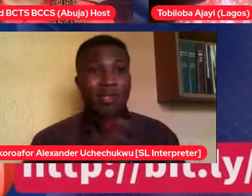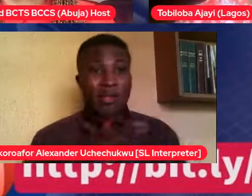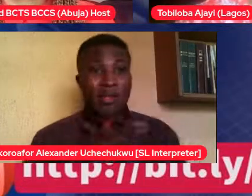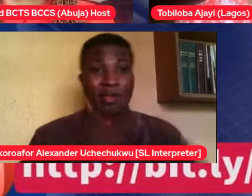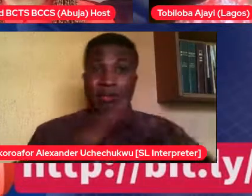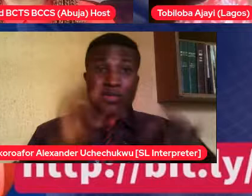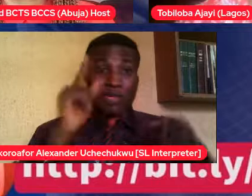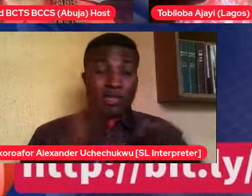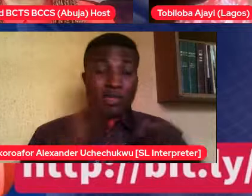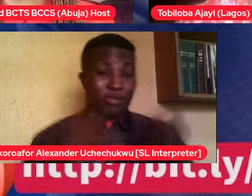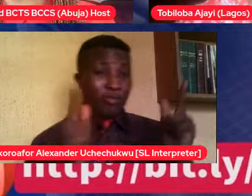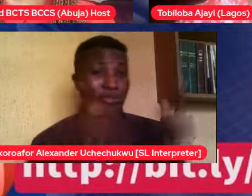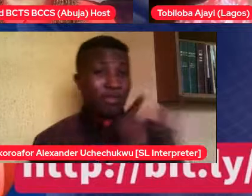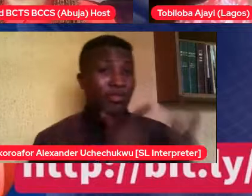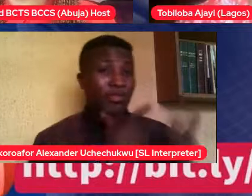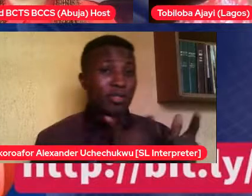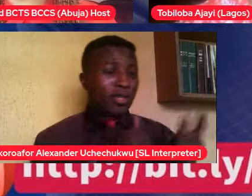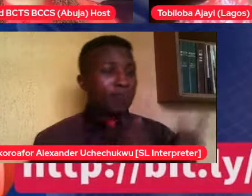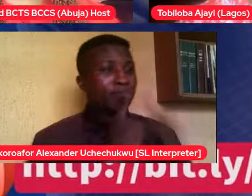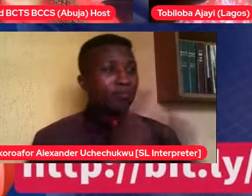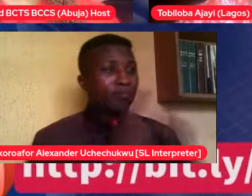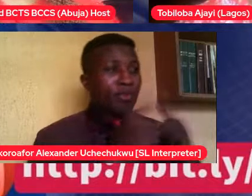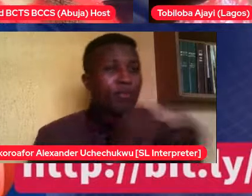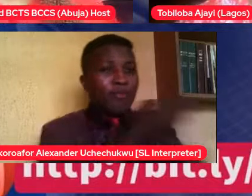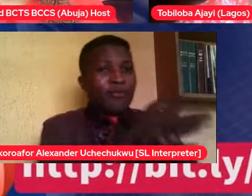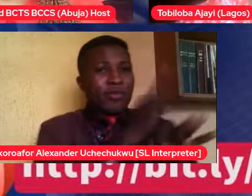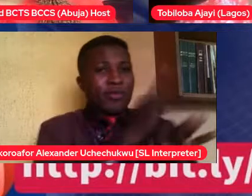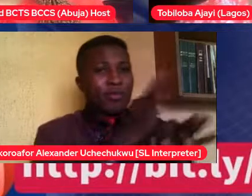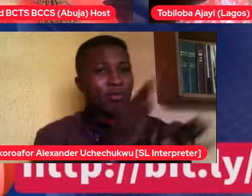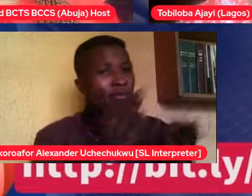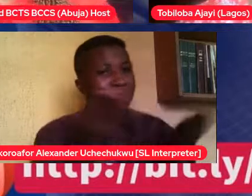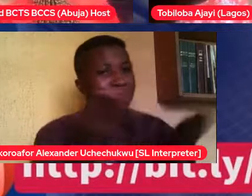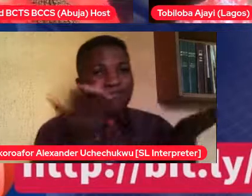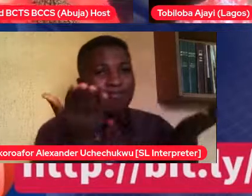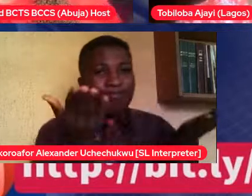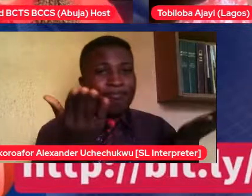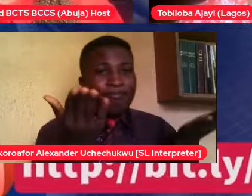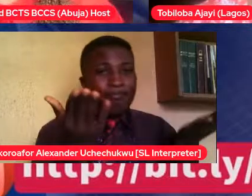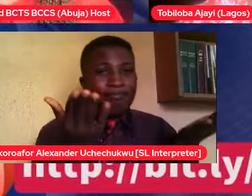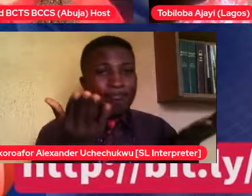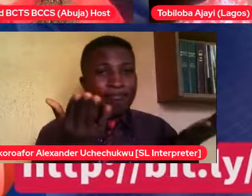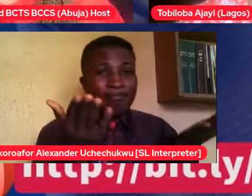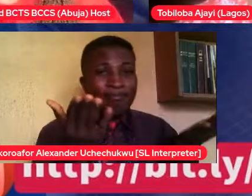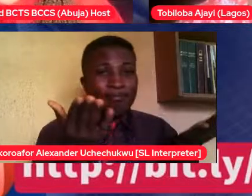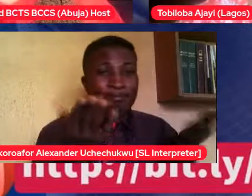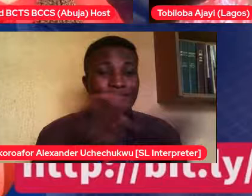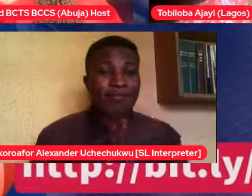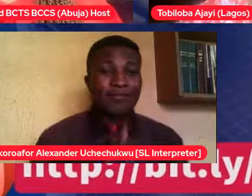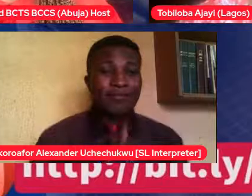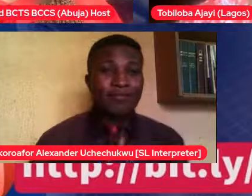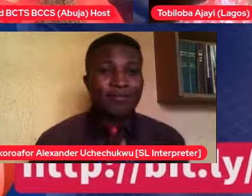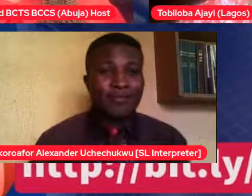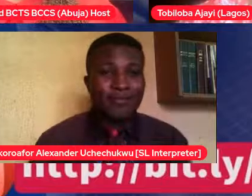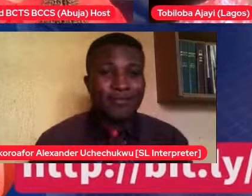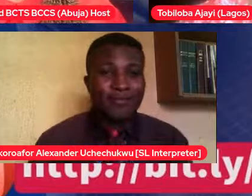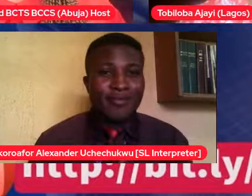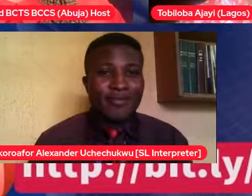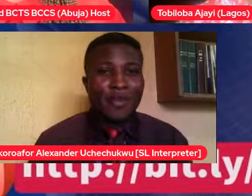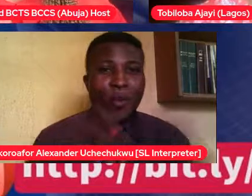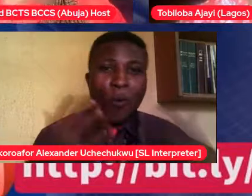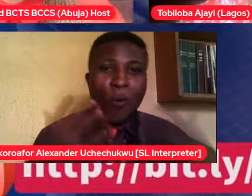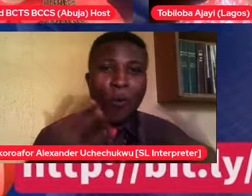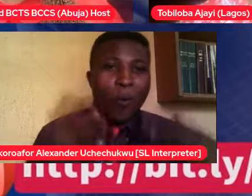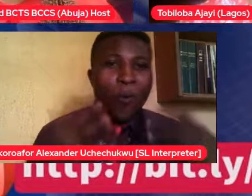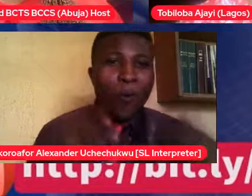then why are we there really? Hmm. Hmm. Wow. Could Jennifer, you know, she talked into different